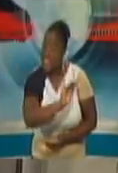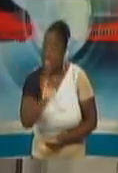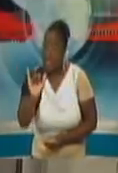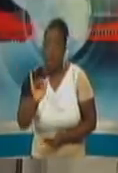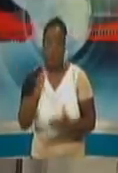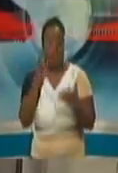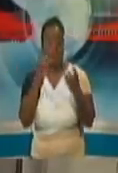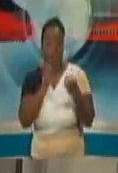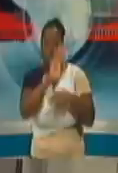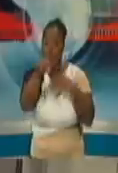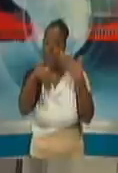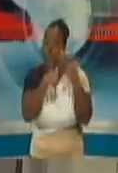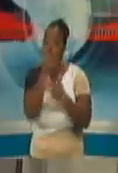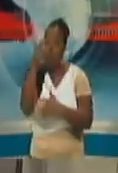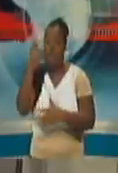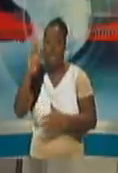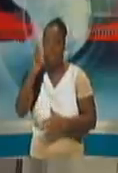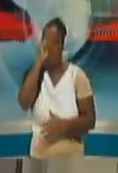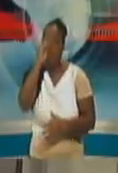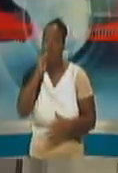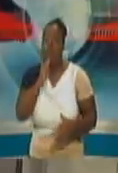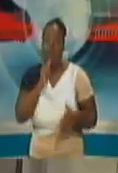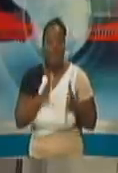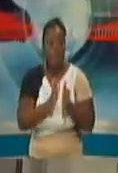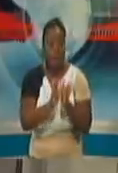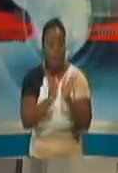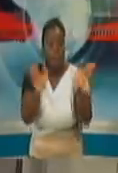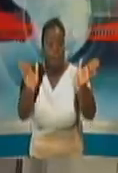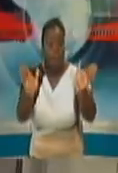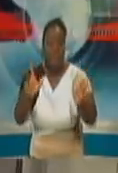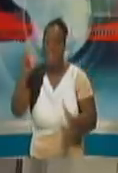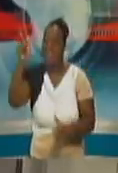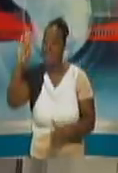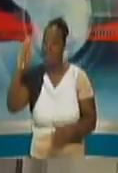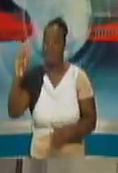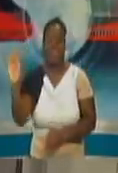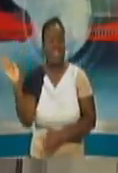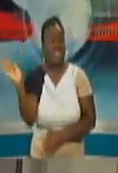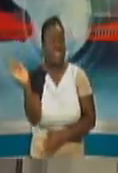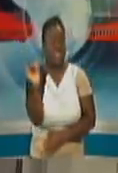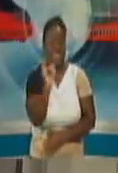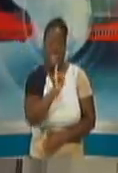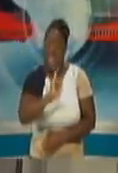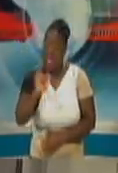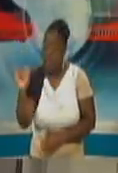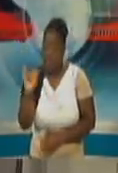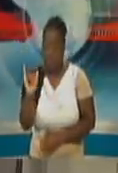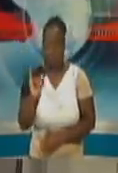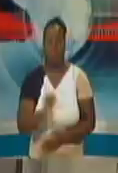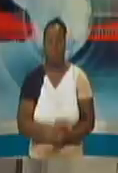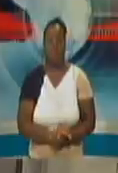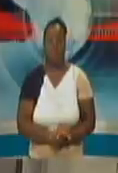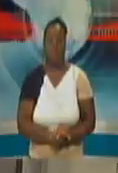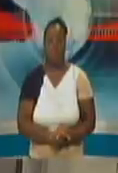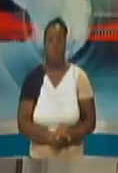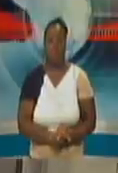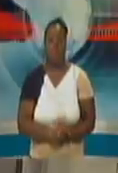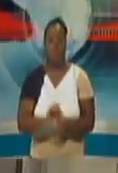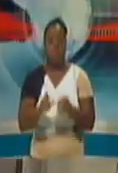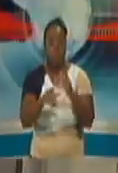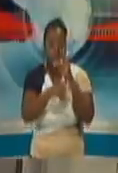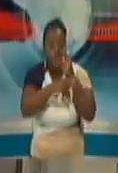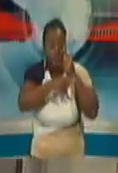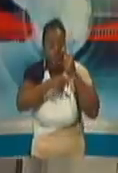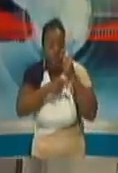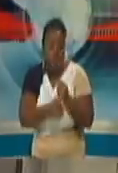want all labs private sector public sector from a policy perspective so we can trust the results.